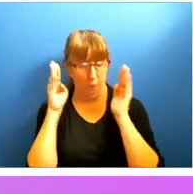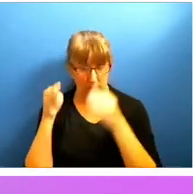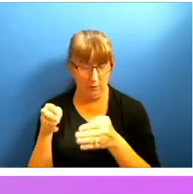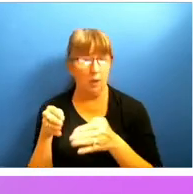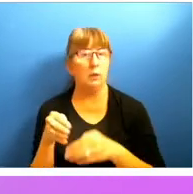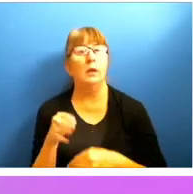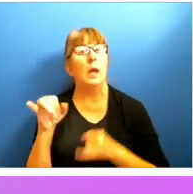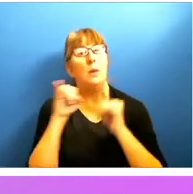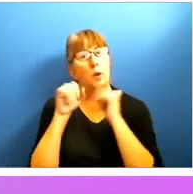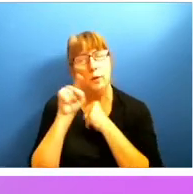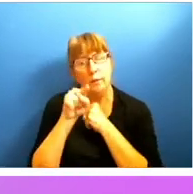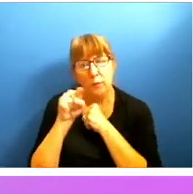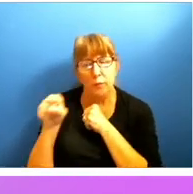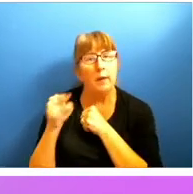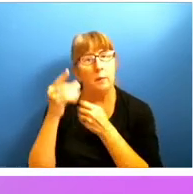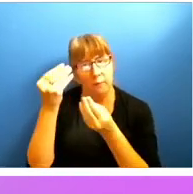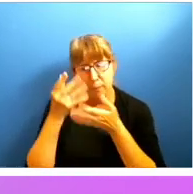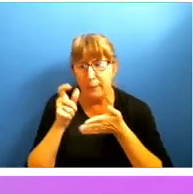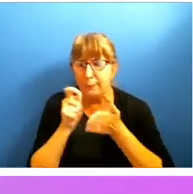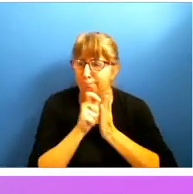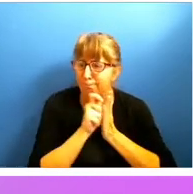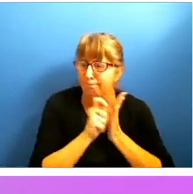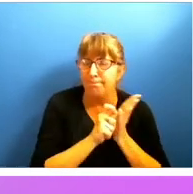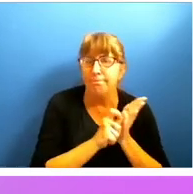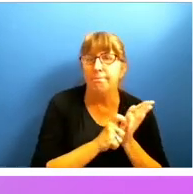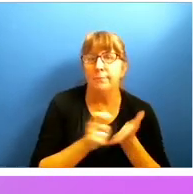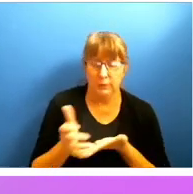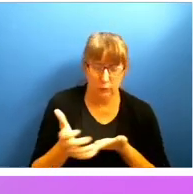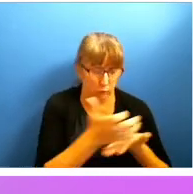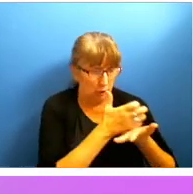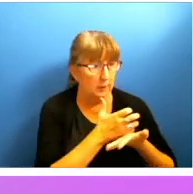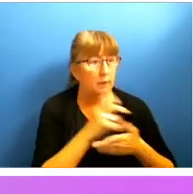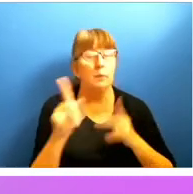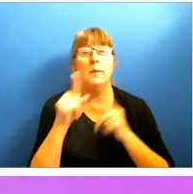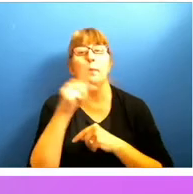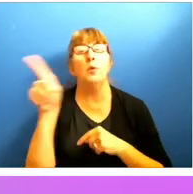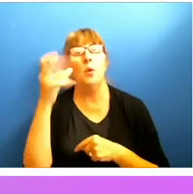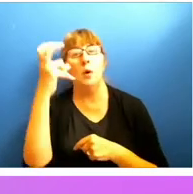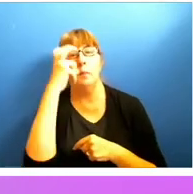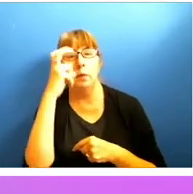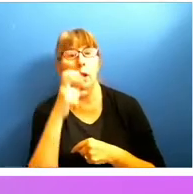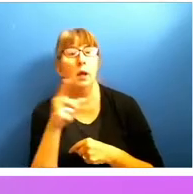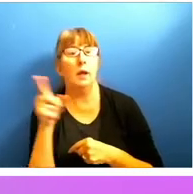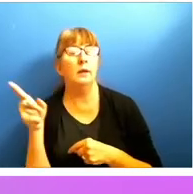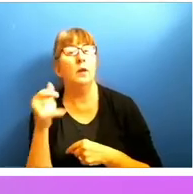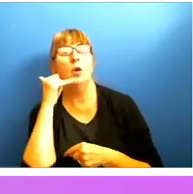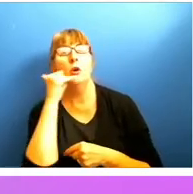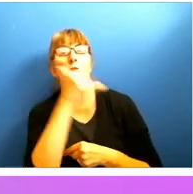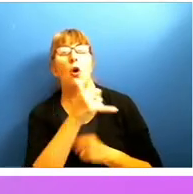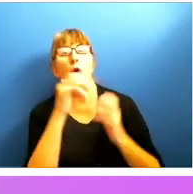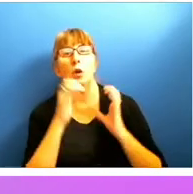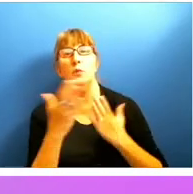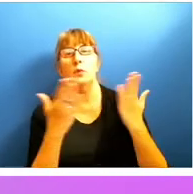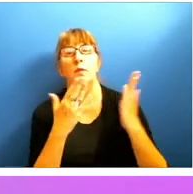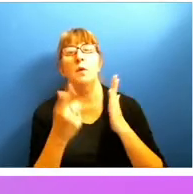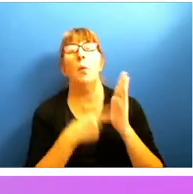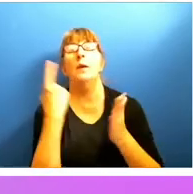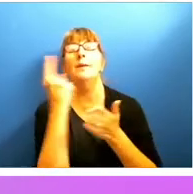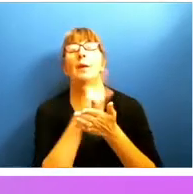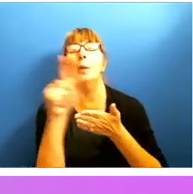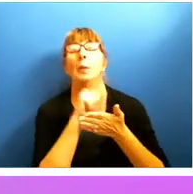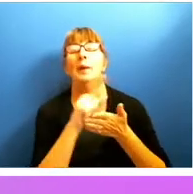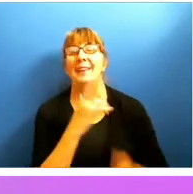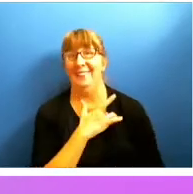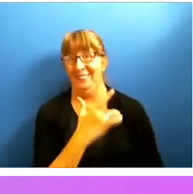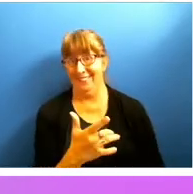interviewed them and collected information. But what we saw is that people who are blind call a company's customer service department once a week on